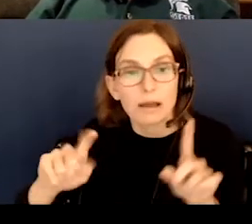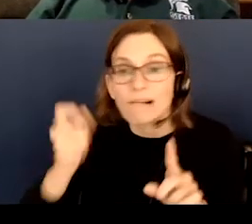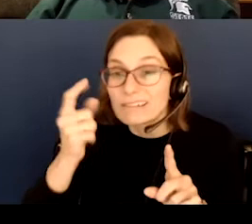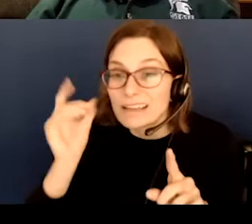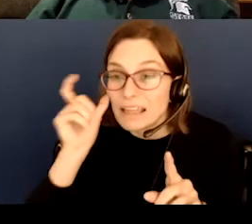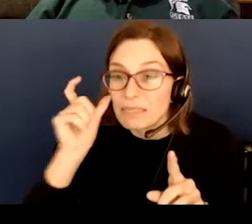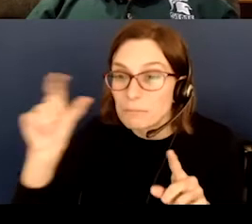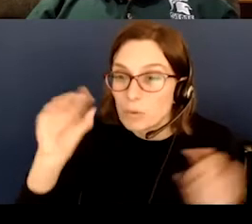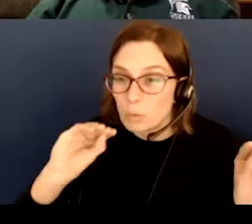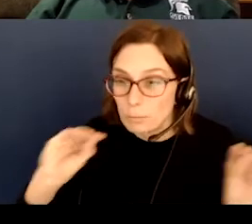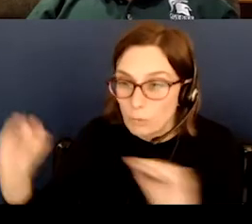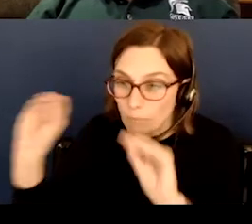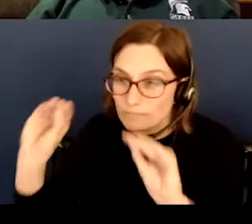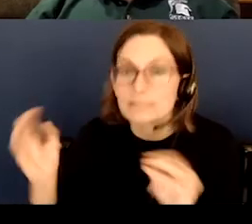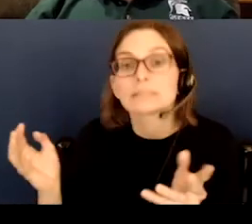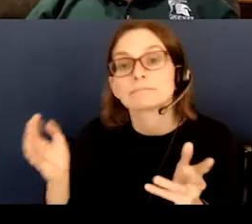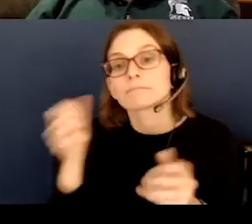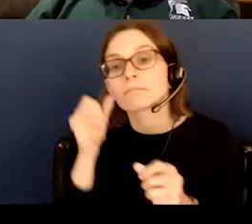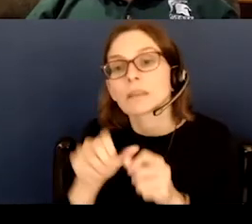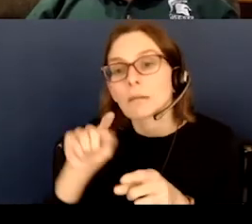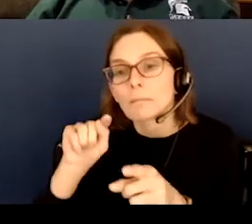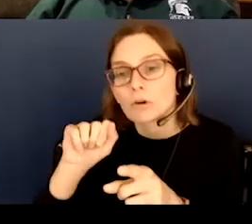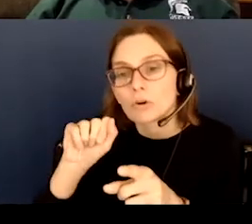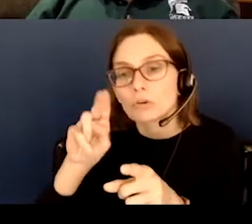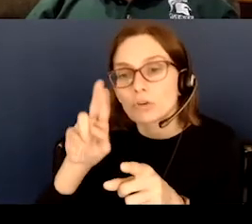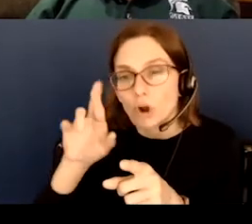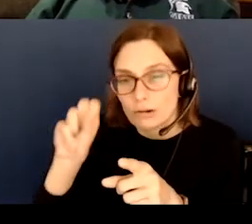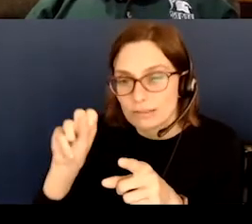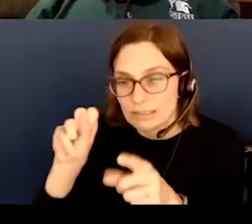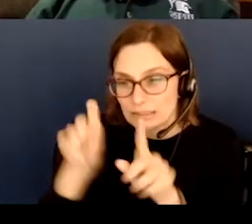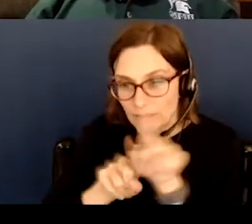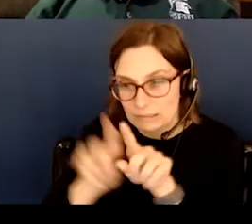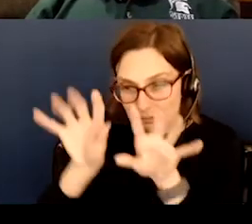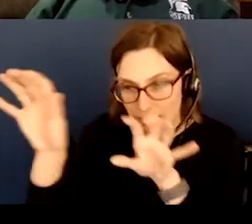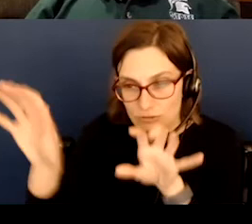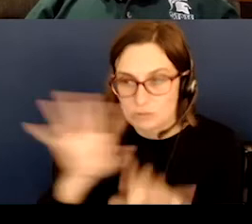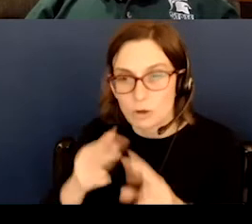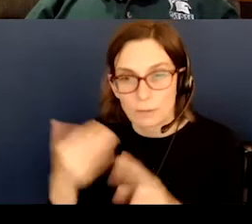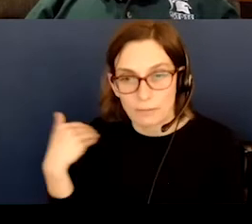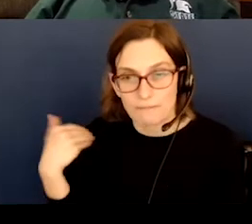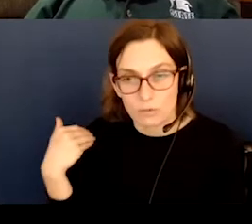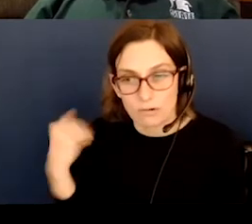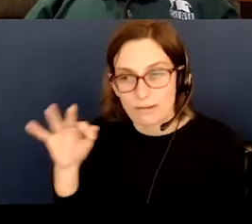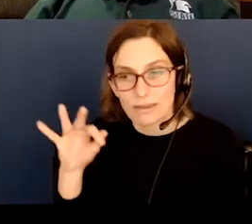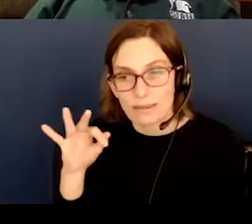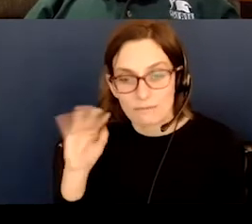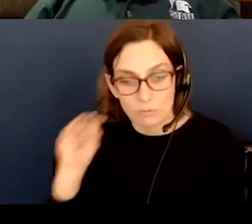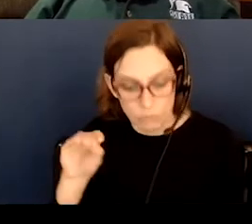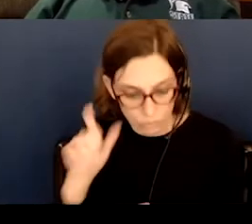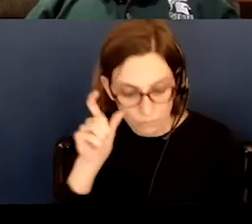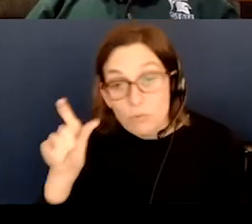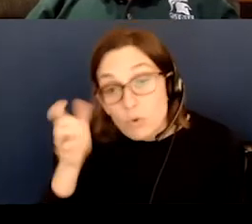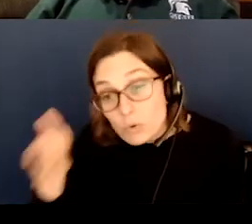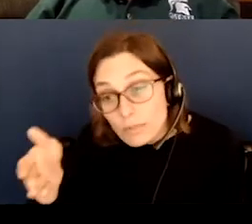Here's that Taurus constellation that we talked about earlier. And if we put the moon in it, if it's